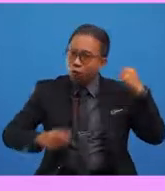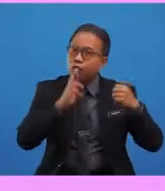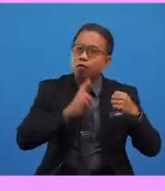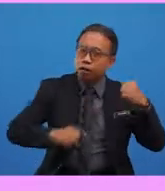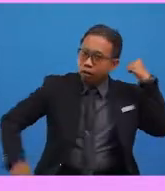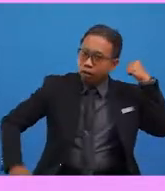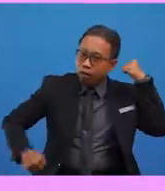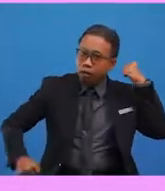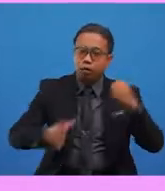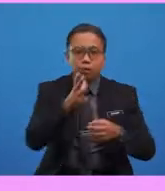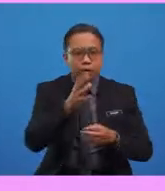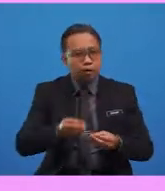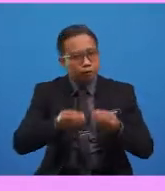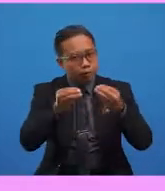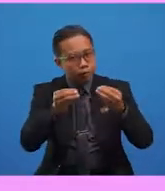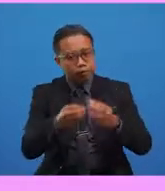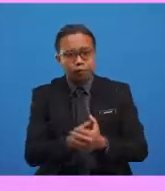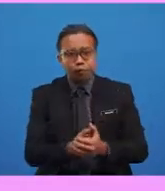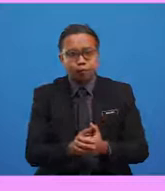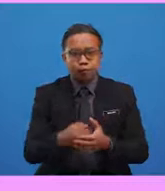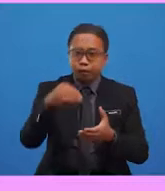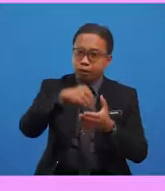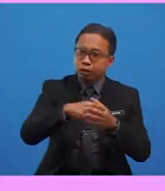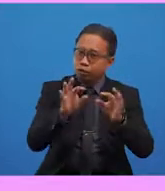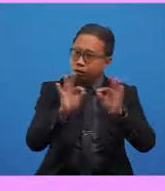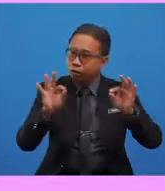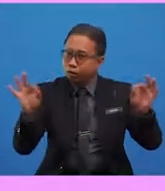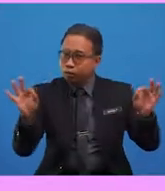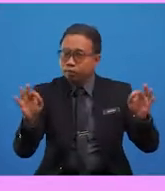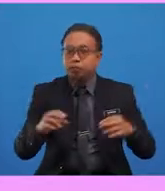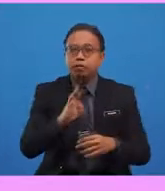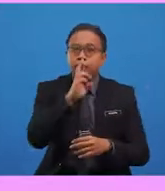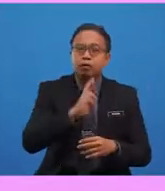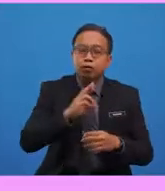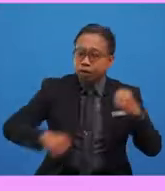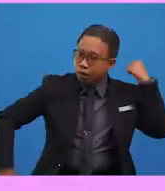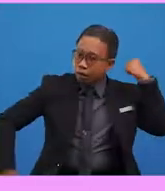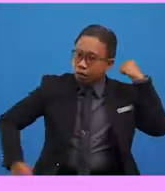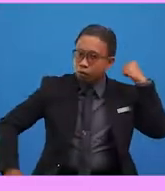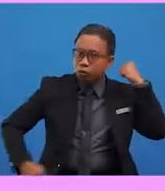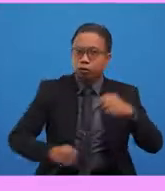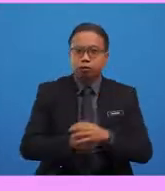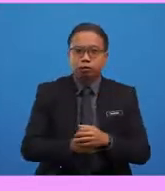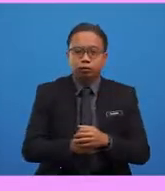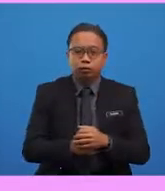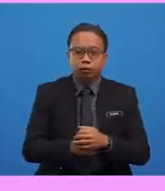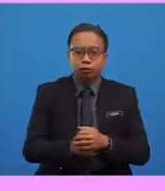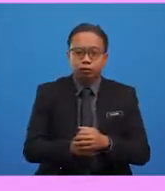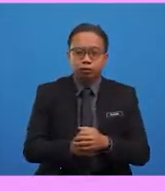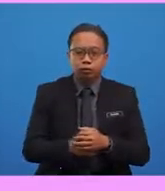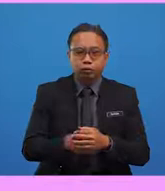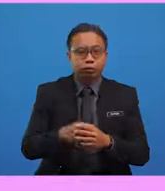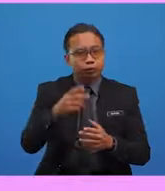his mother gave him. In this sentence, the red towel refers to the particular or specific